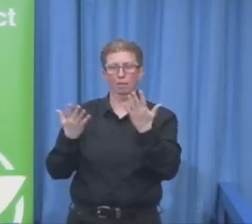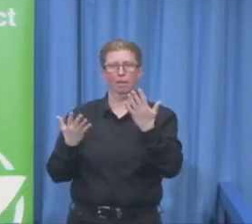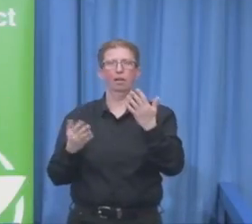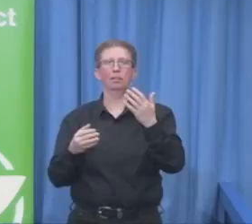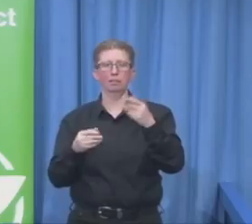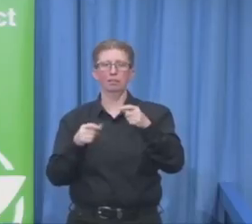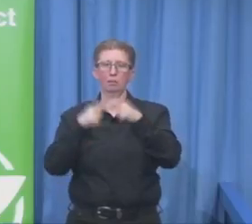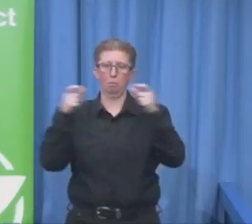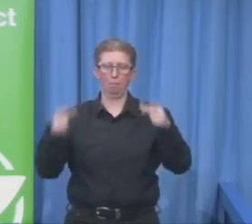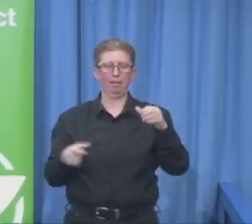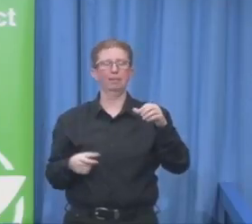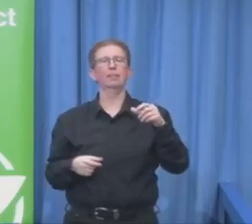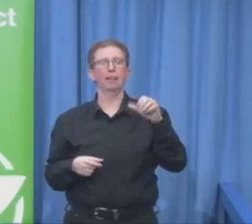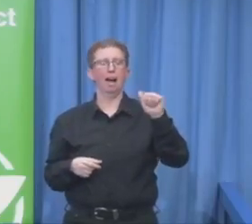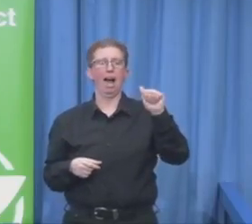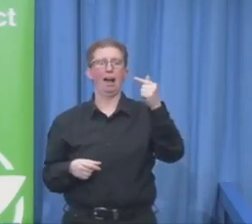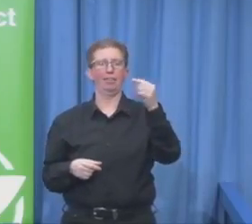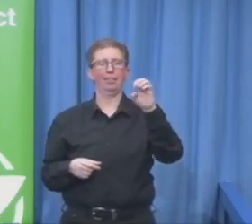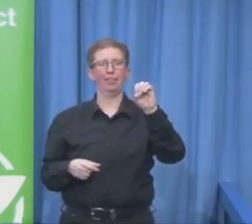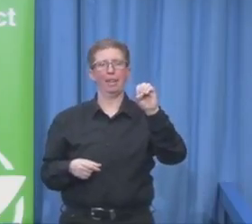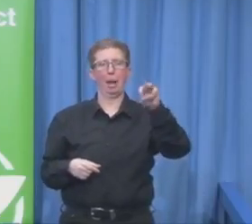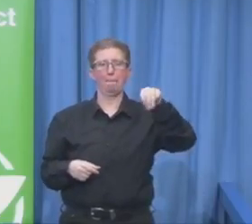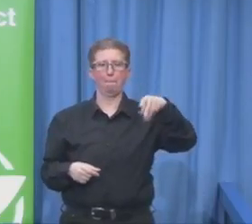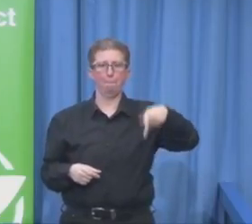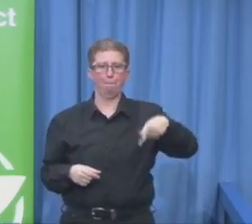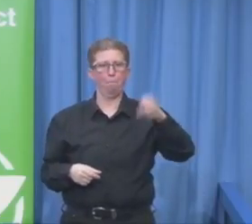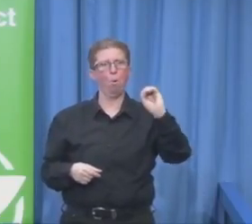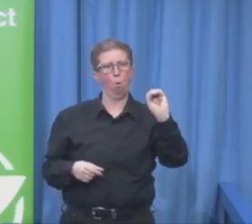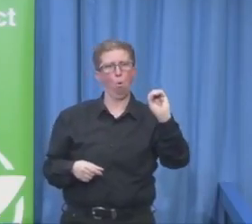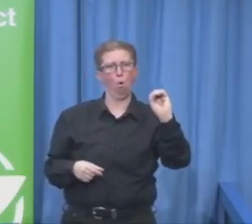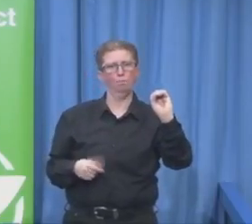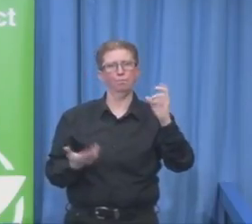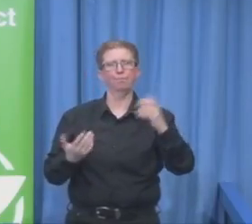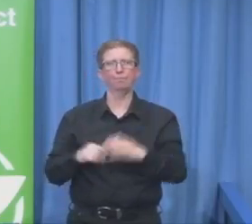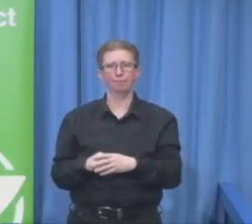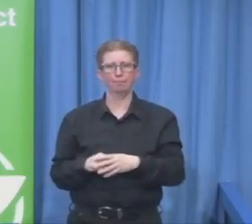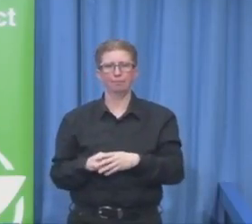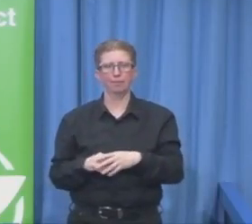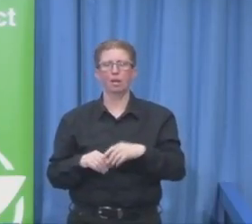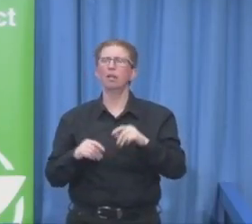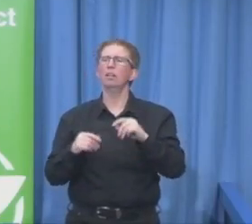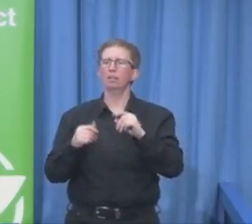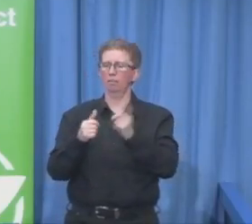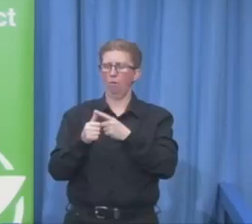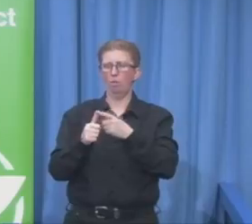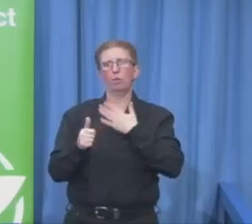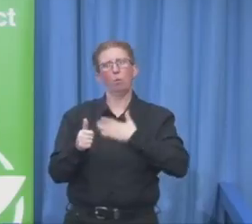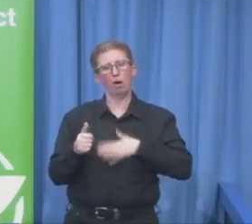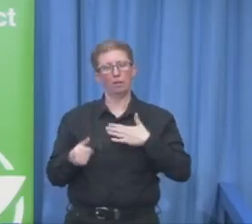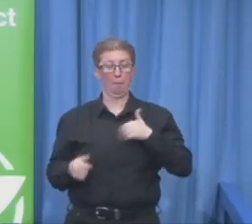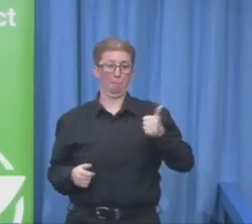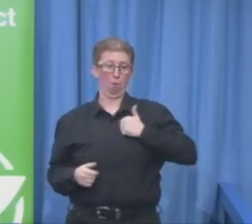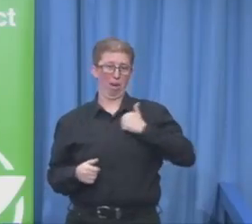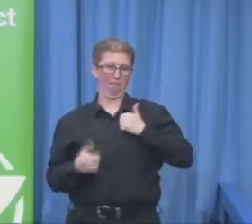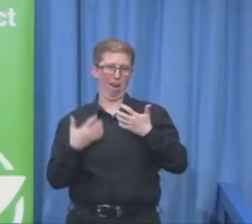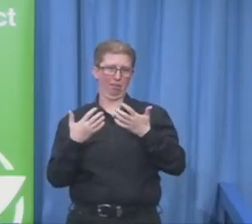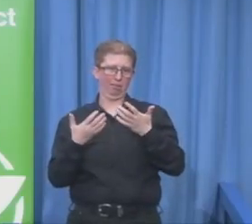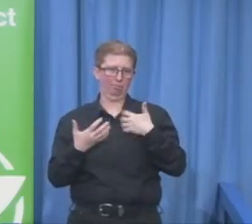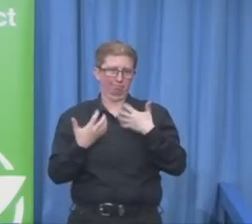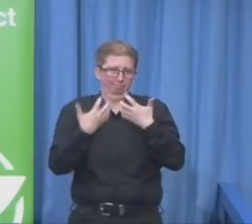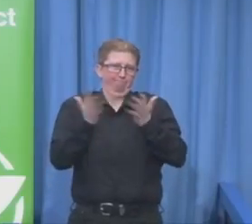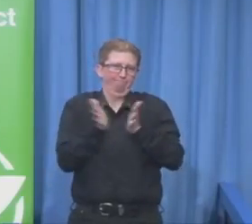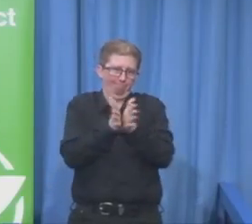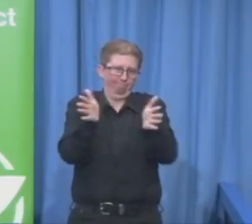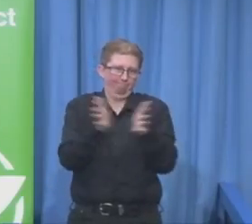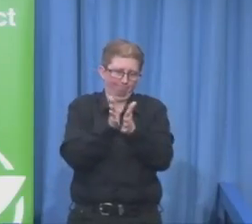tell you briefly some private background. So, I was born in a poor performance